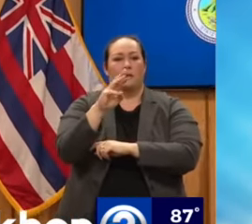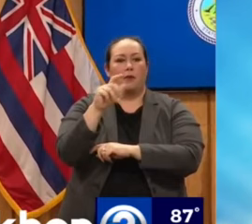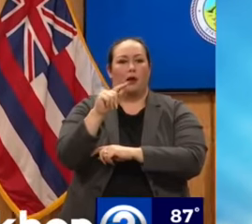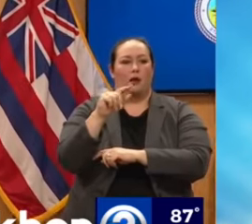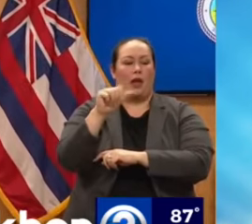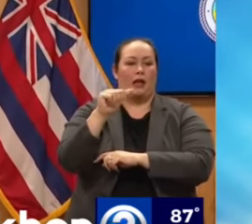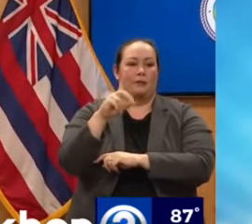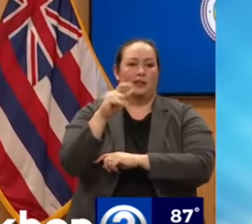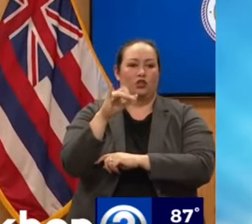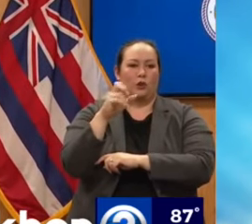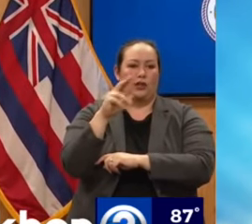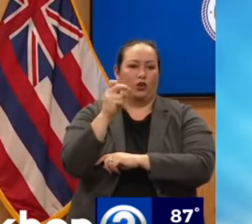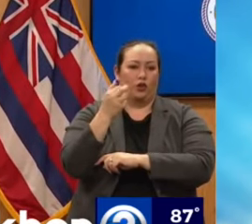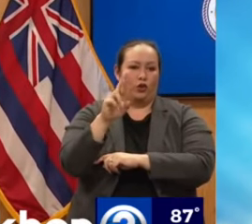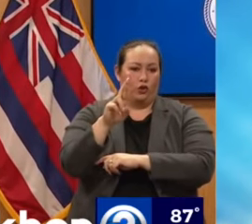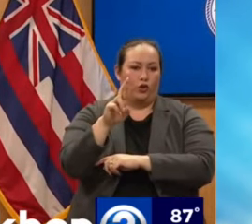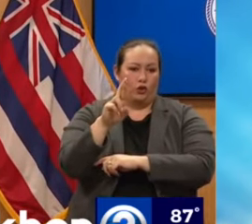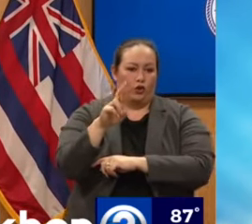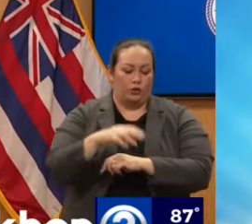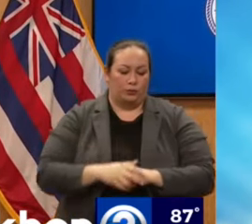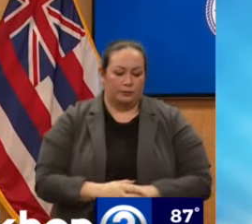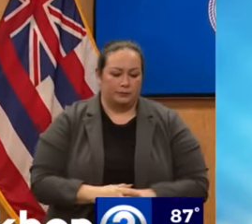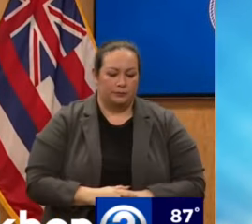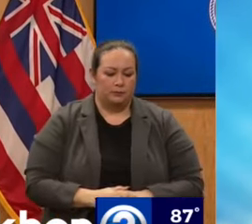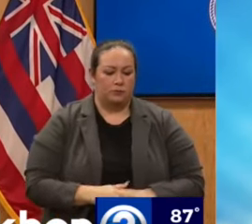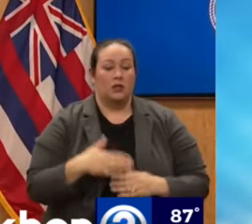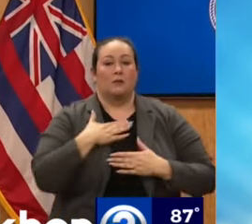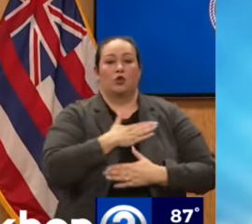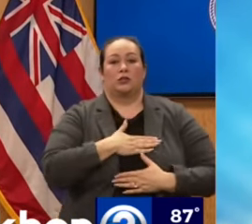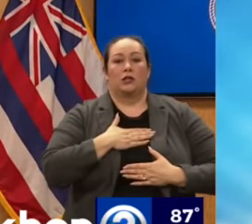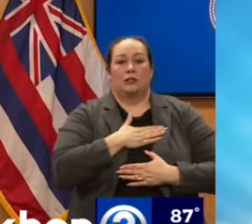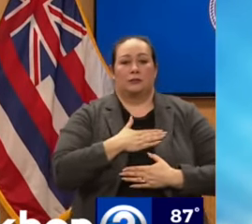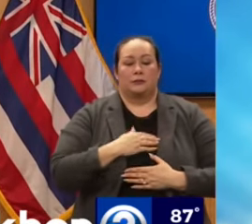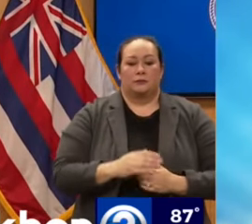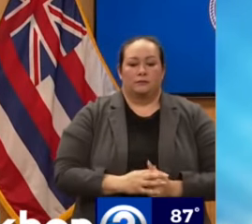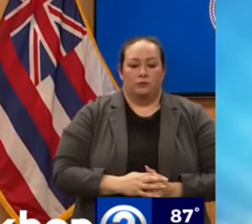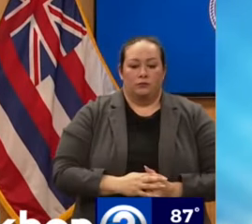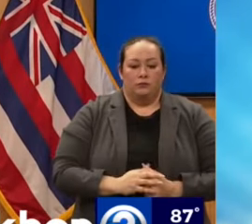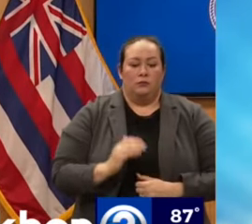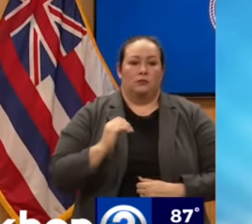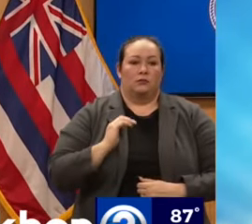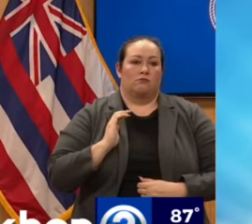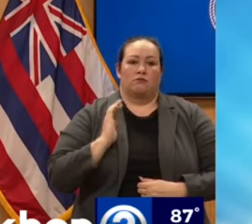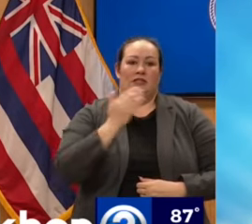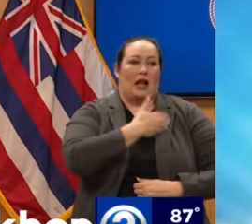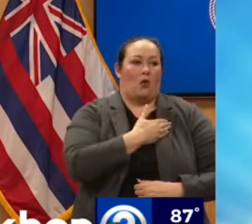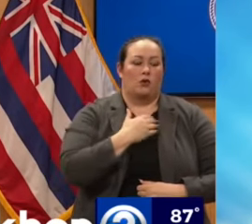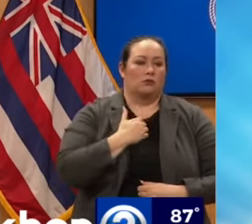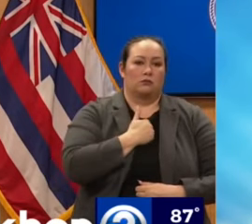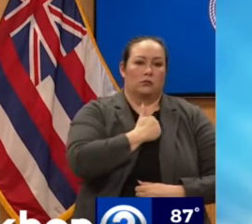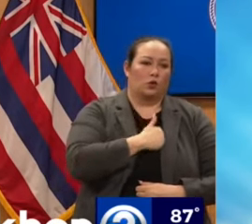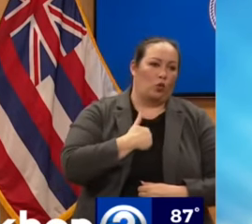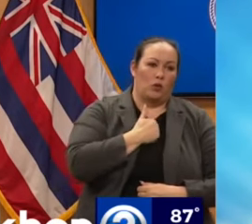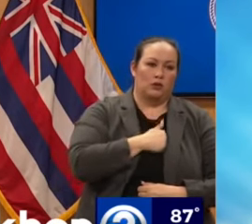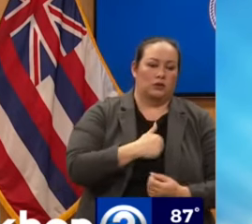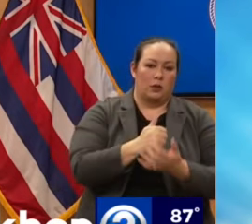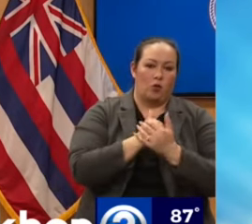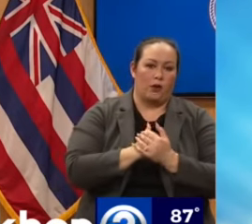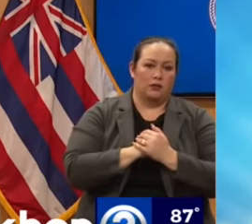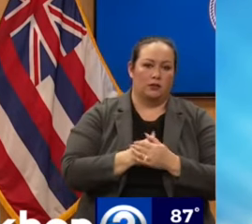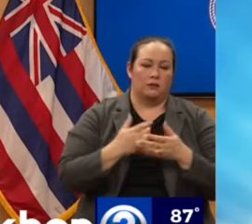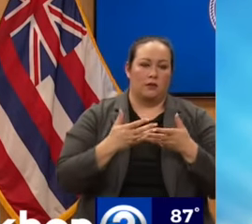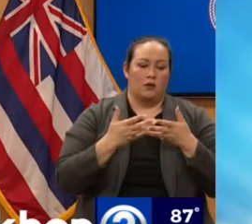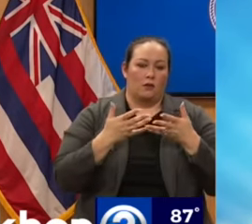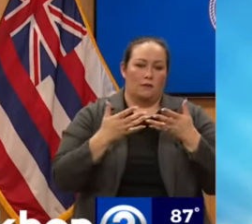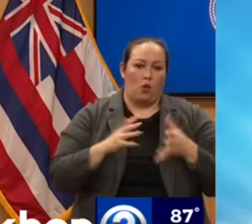Appreciate it. And first, our condolences and prayers with those that have lost friends and